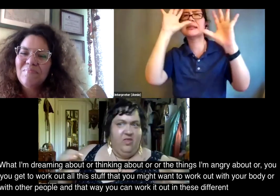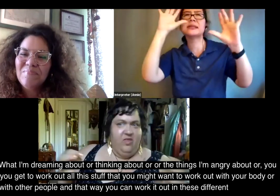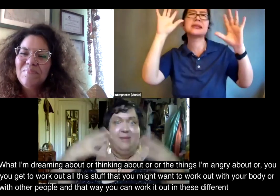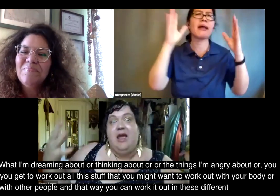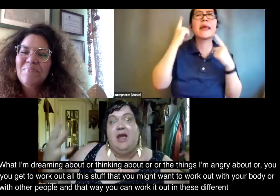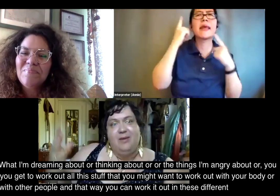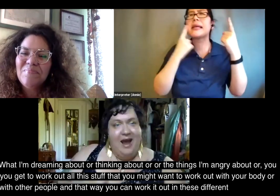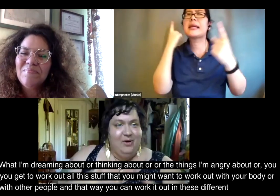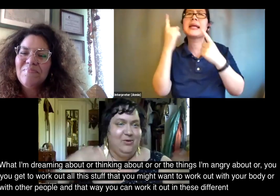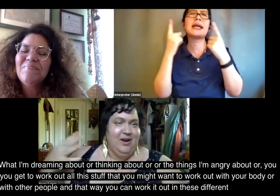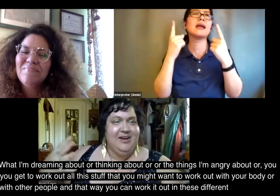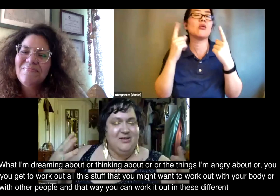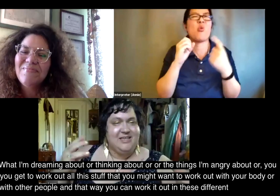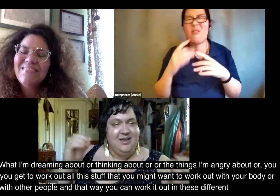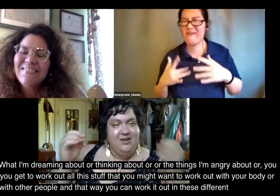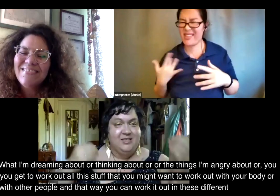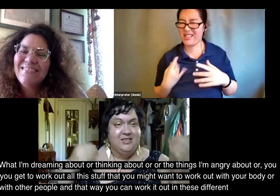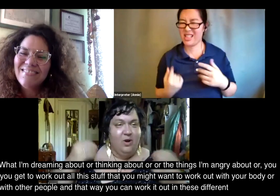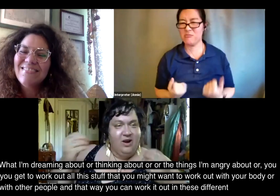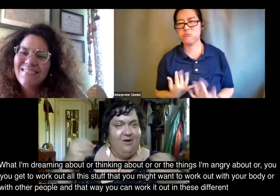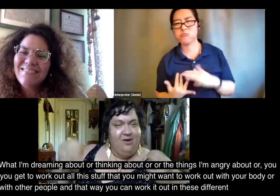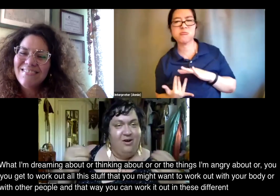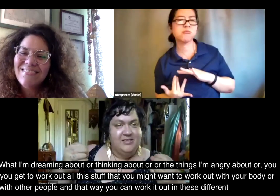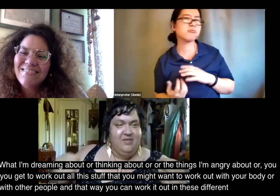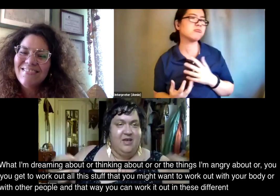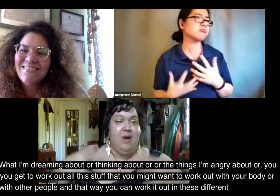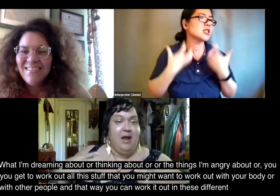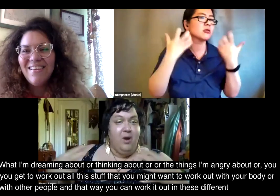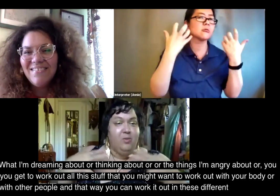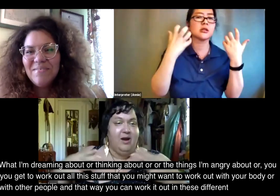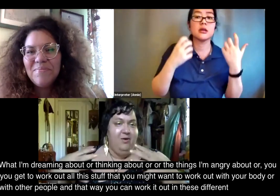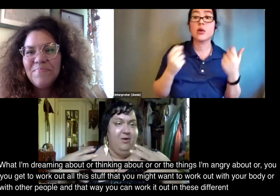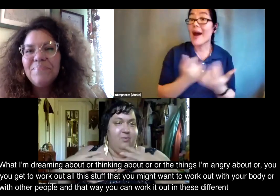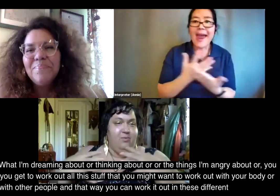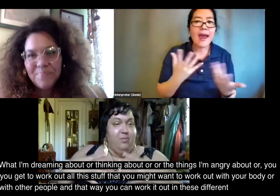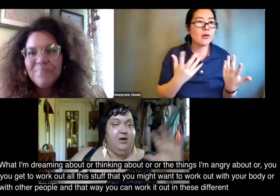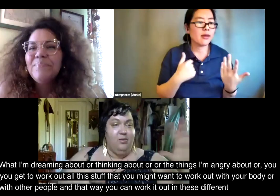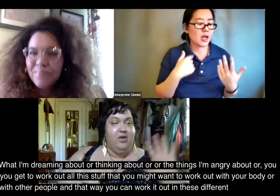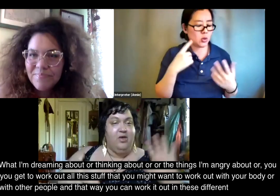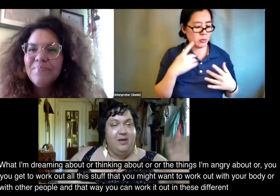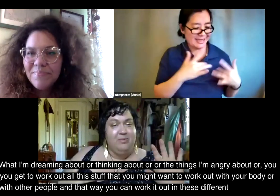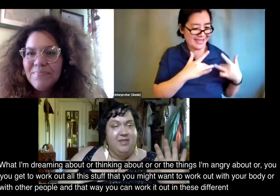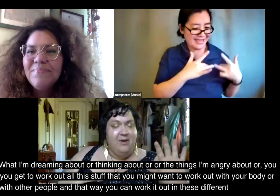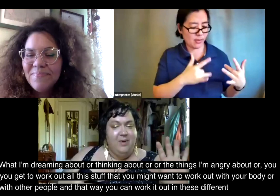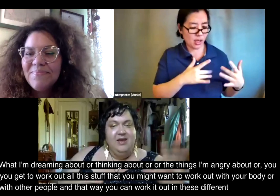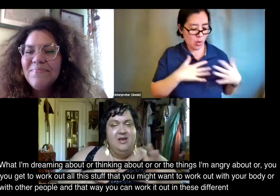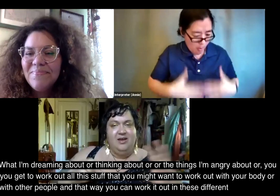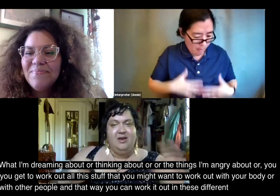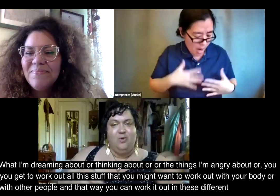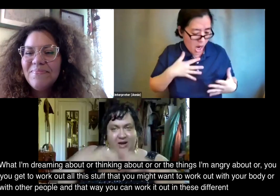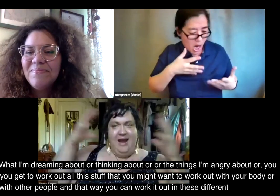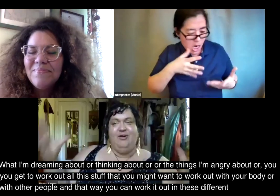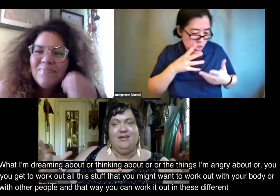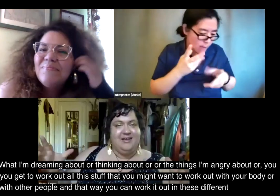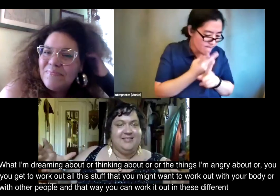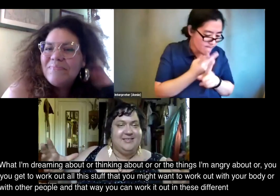the things i'm angry about or you know it's like you get to work out all the stuff that you might want to work out with your body or with other people in that way you can